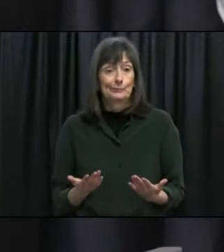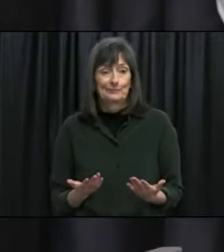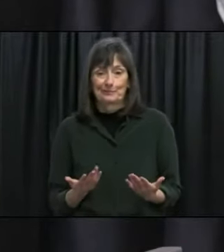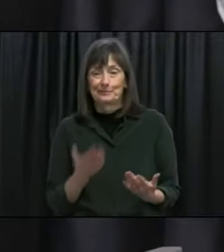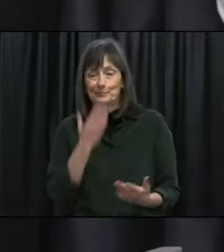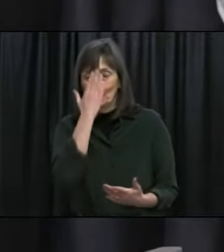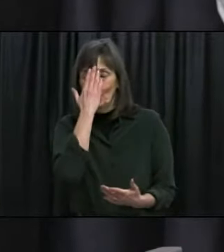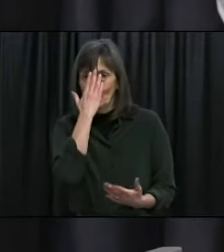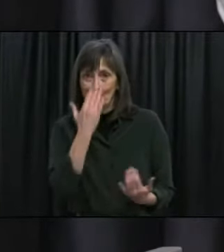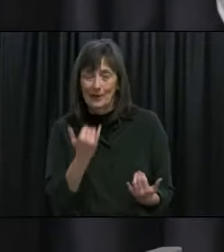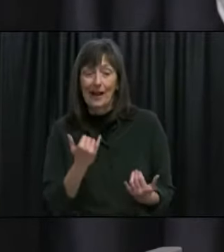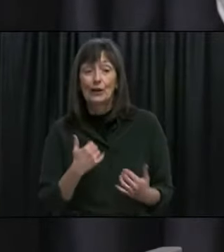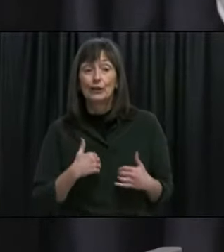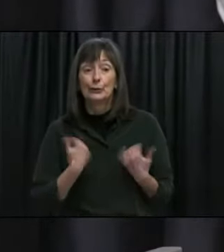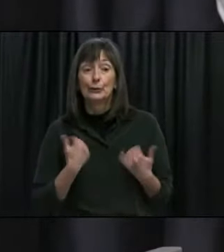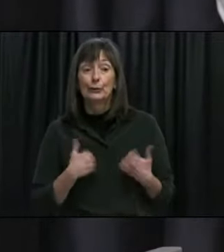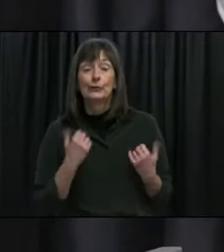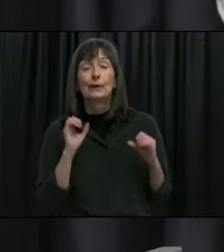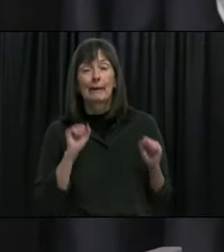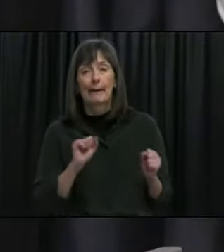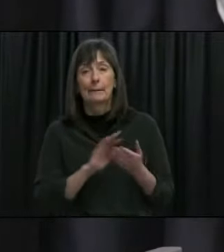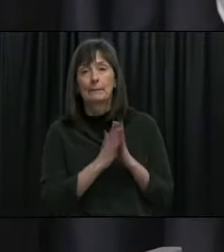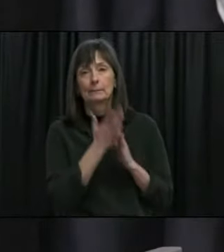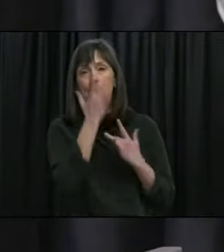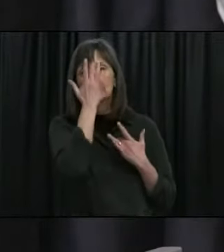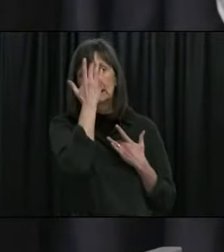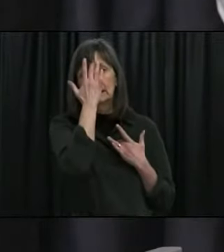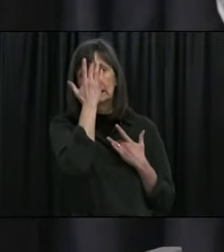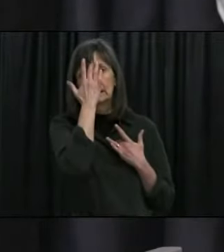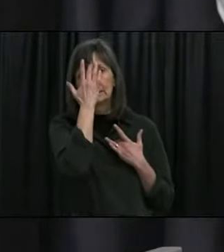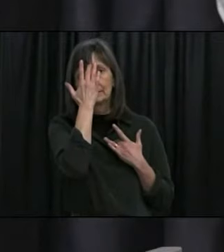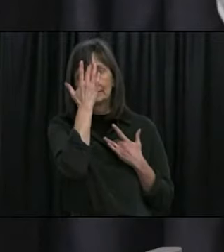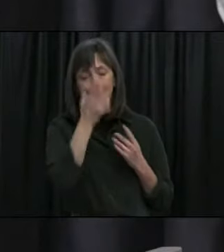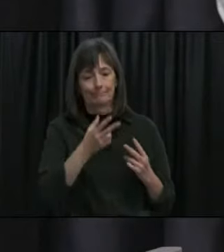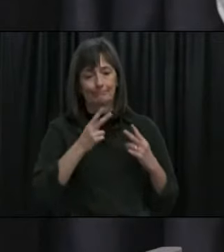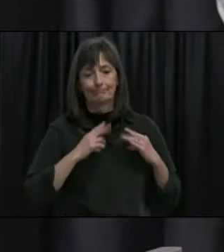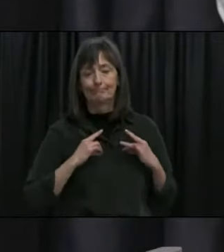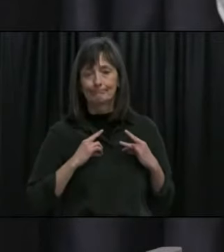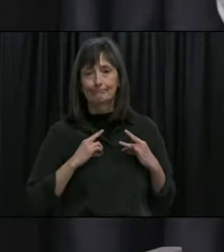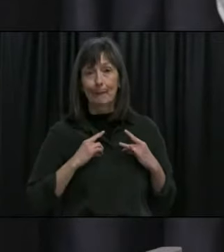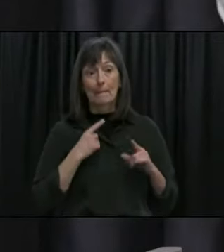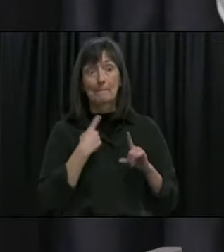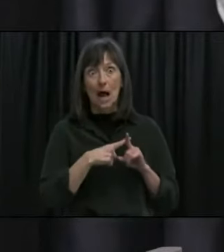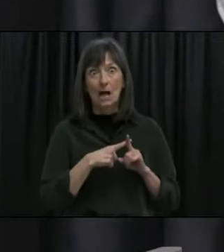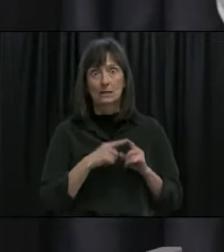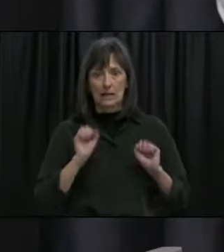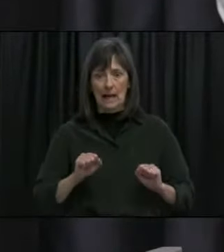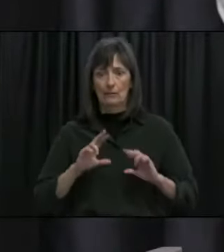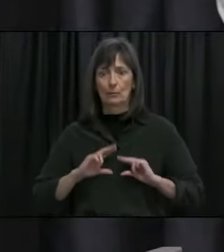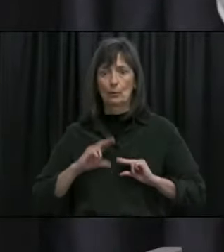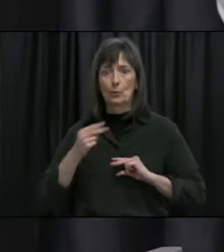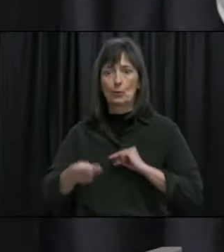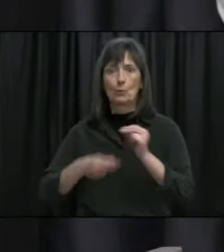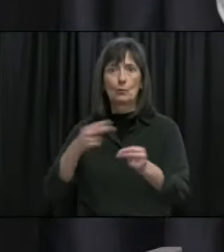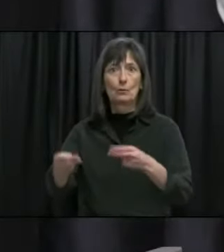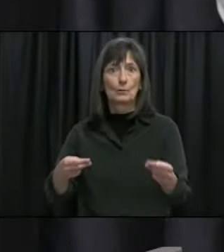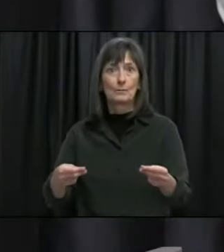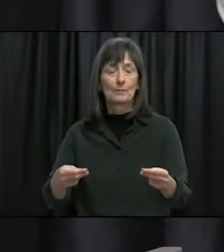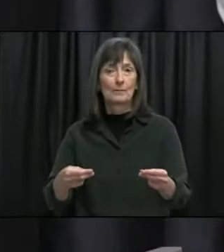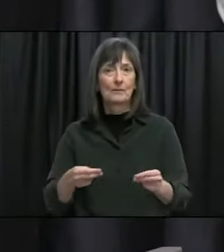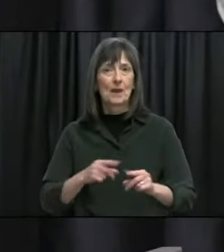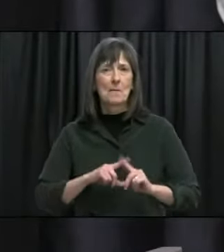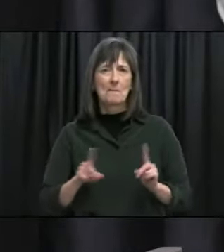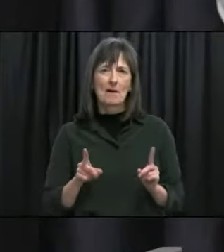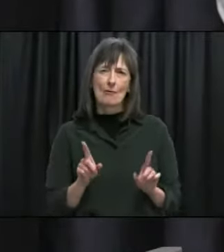can get this disease and we know that they can spread it and they often don't